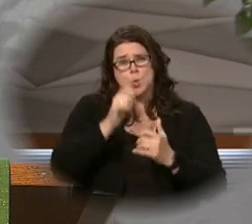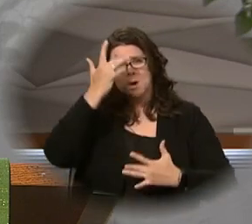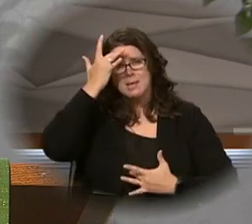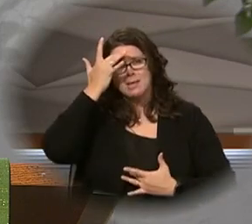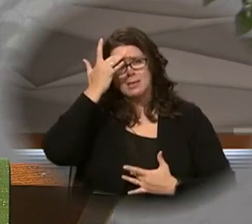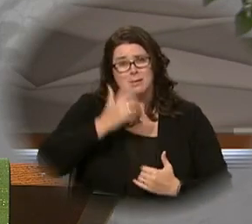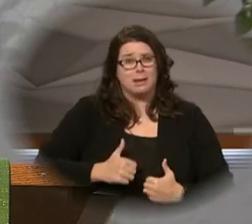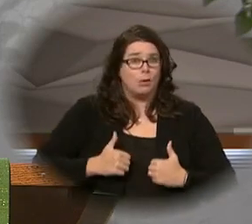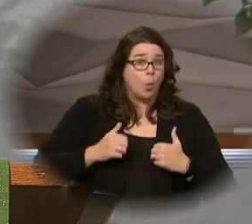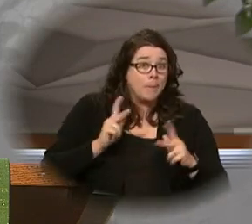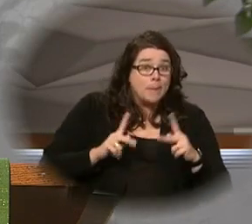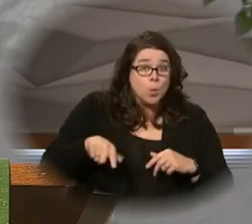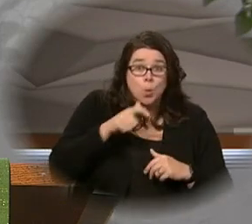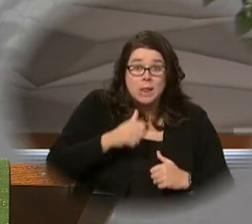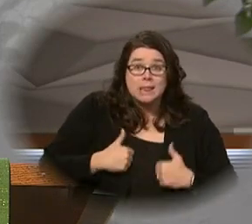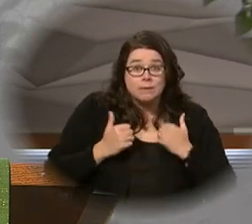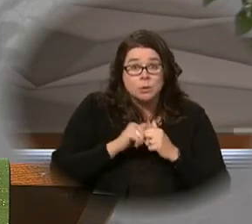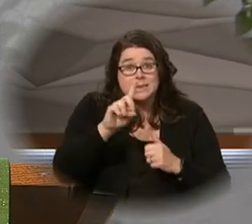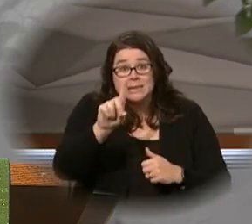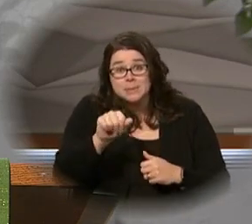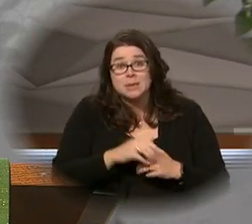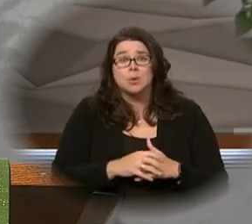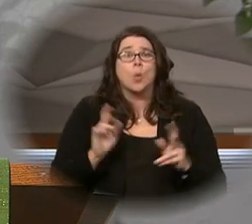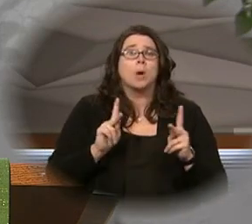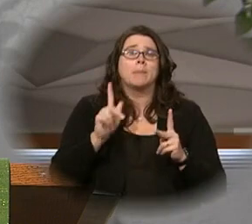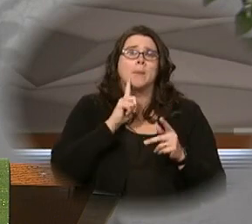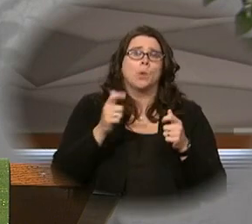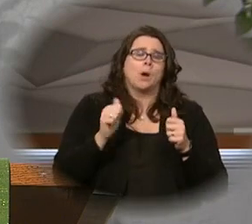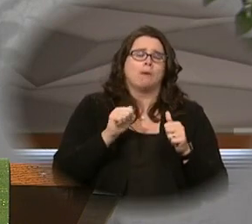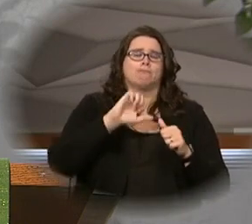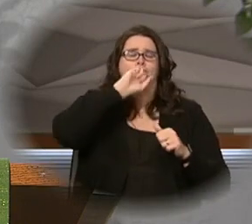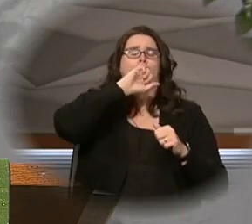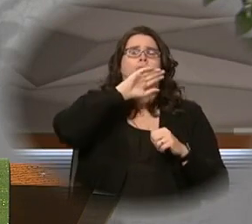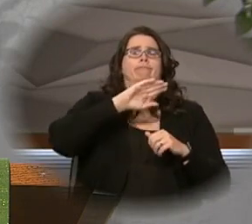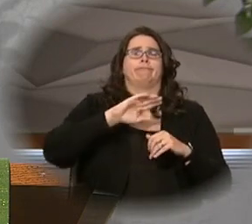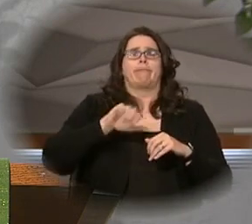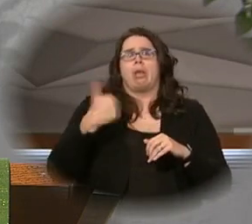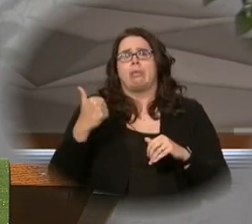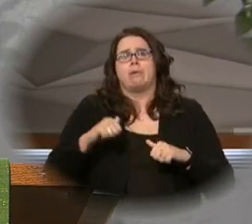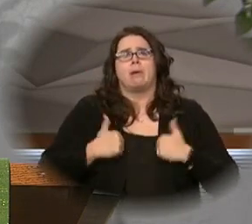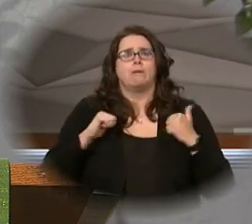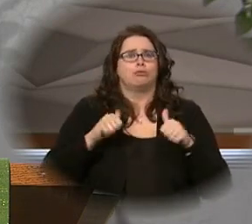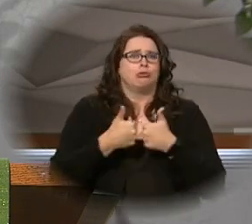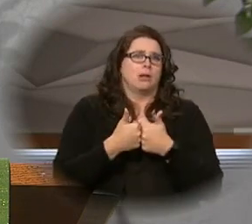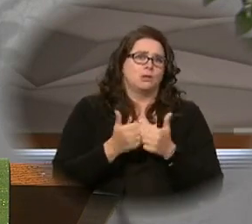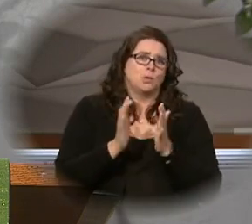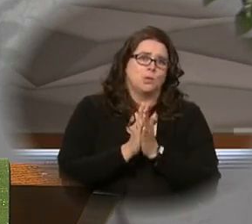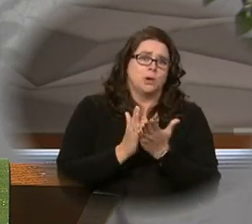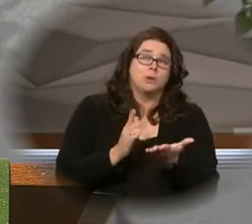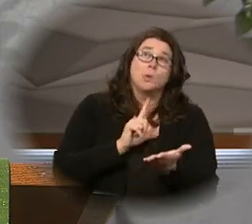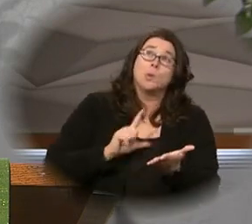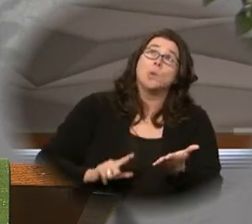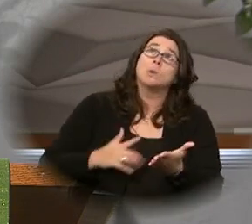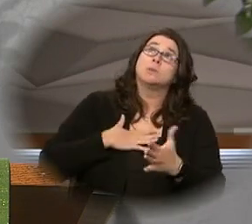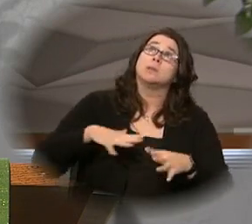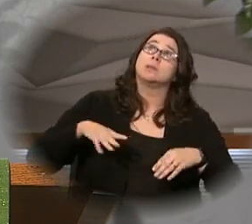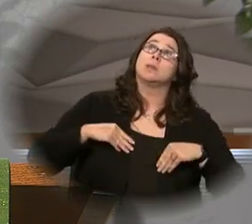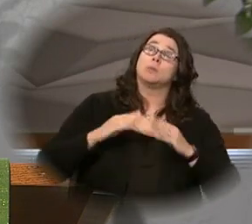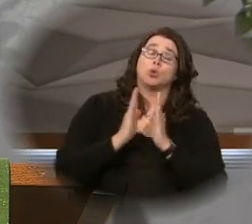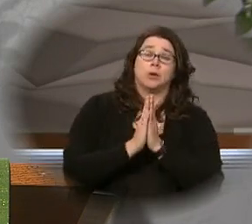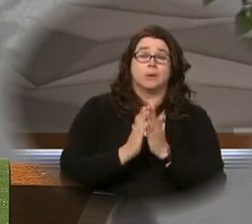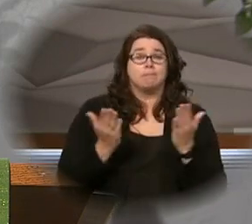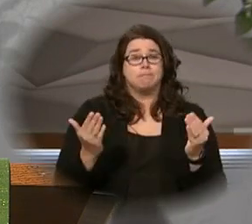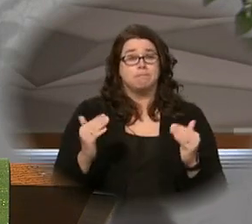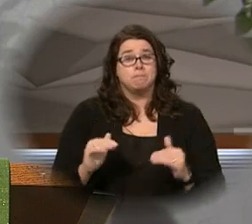living with a disability, or dealing with other life challenges. We pray to the Lord. Lord, hear our prayer.